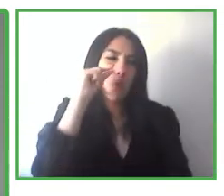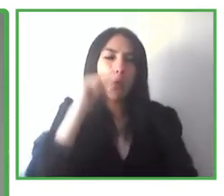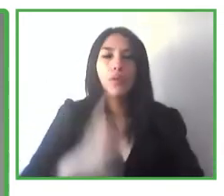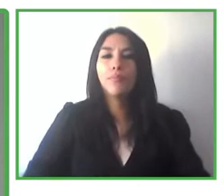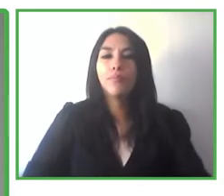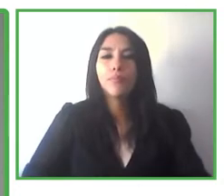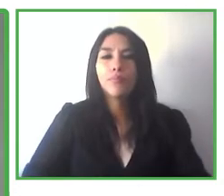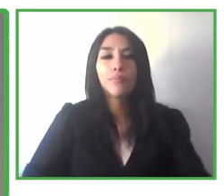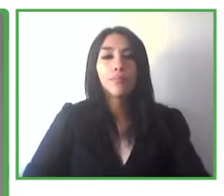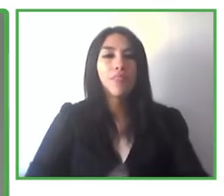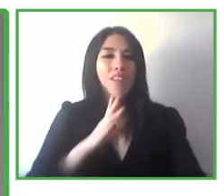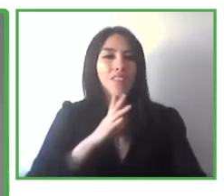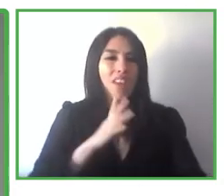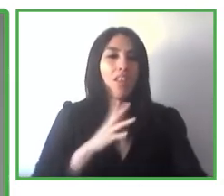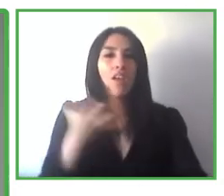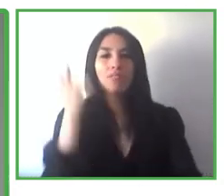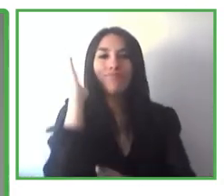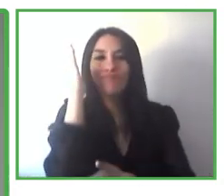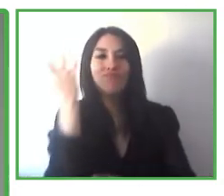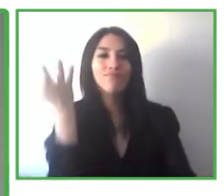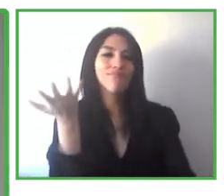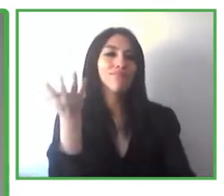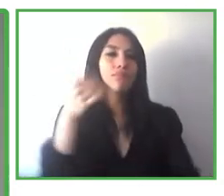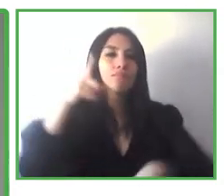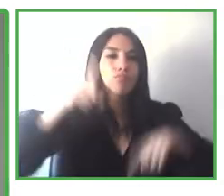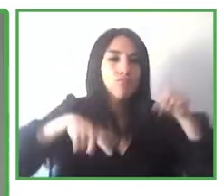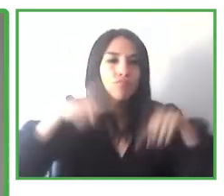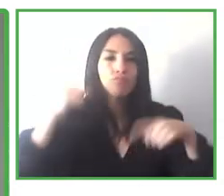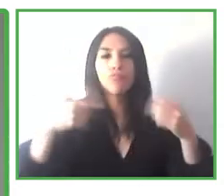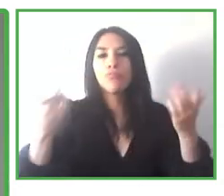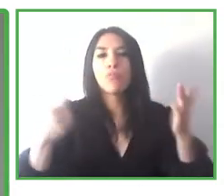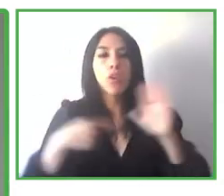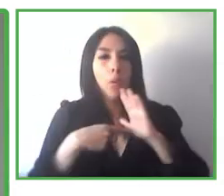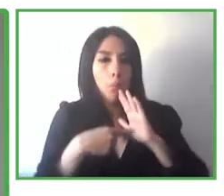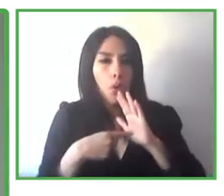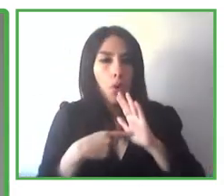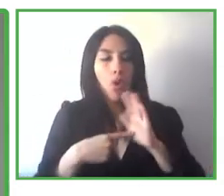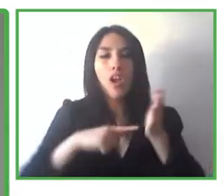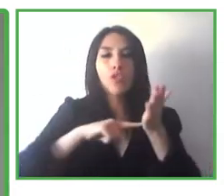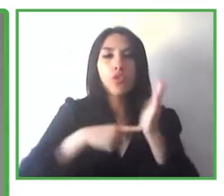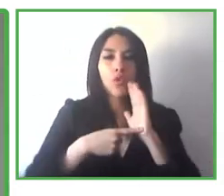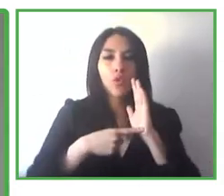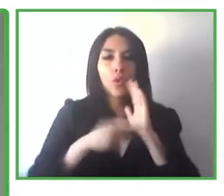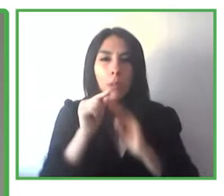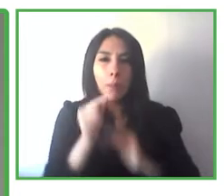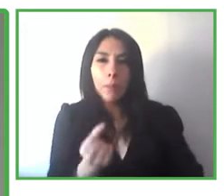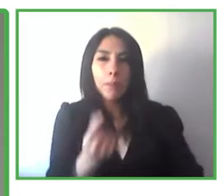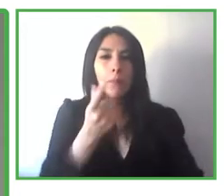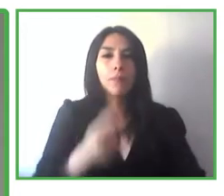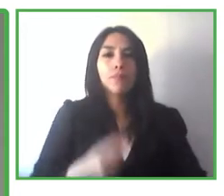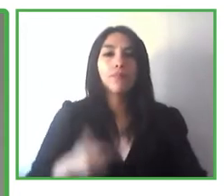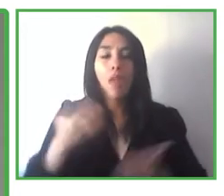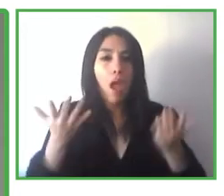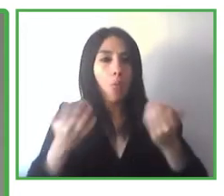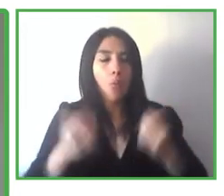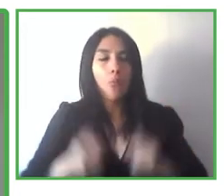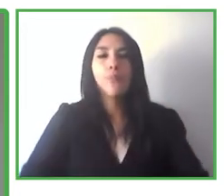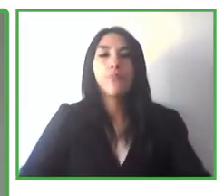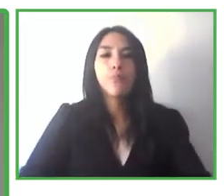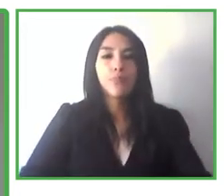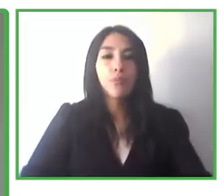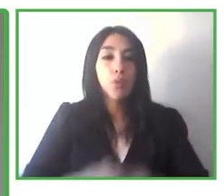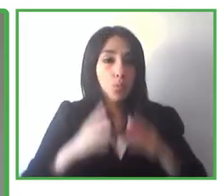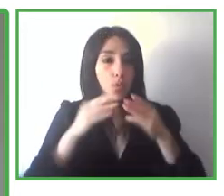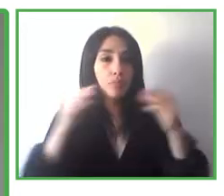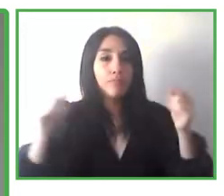the right degree of maturity. Now, what are some examples of technologies that innovate that